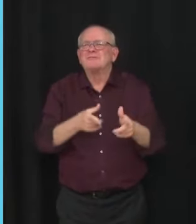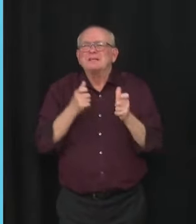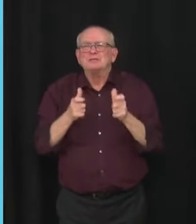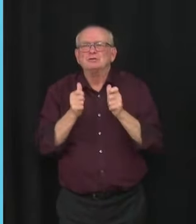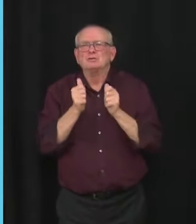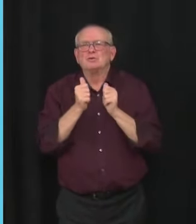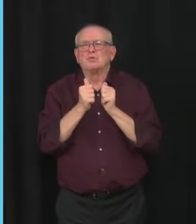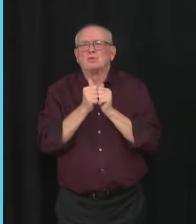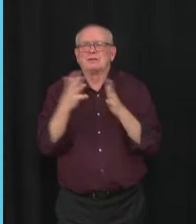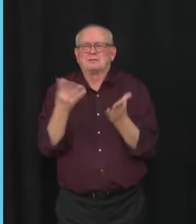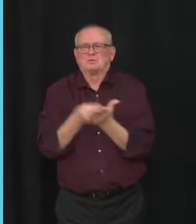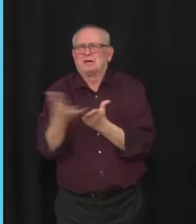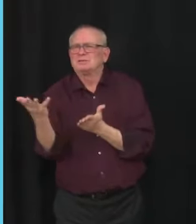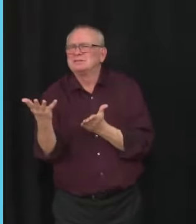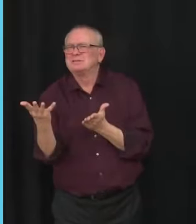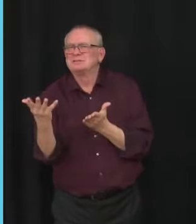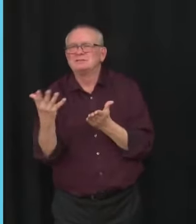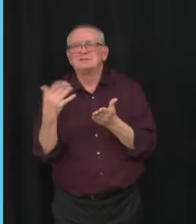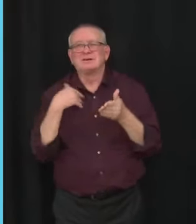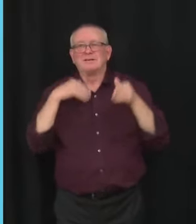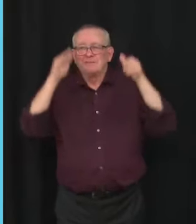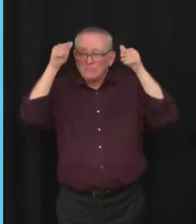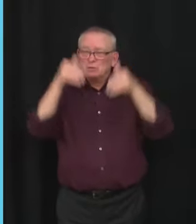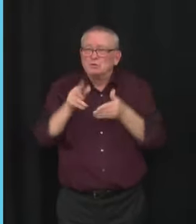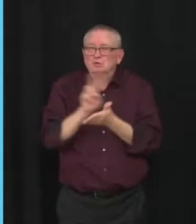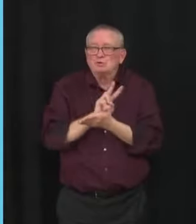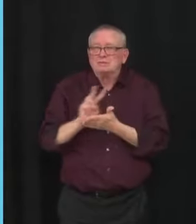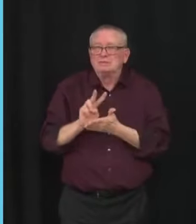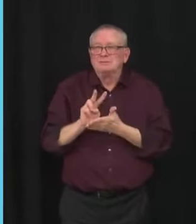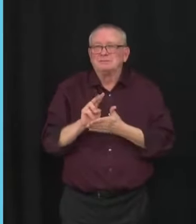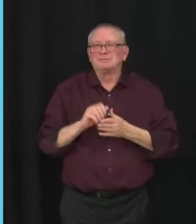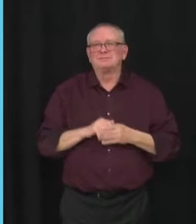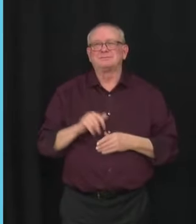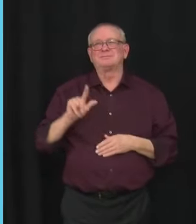what this focuses on. It looks like the premier has some thoughts on that.